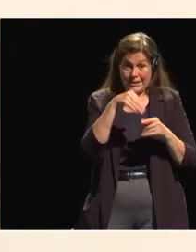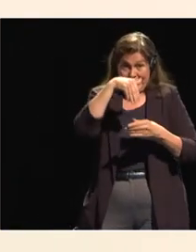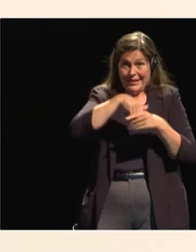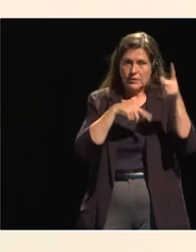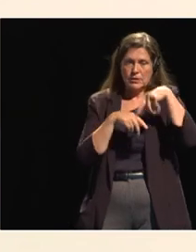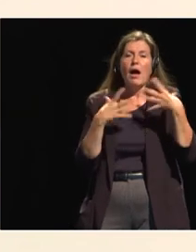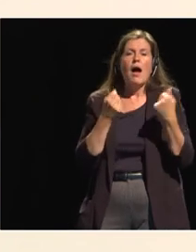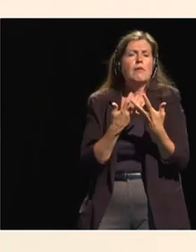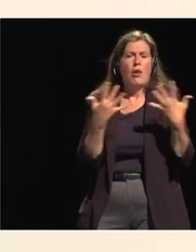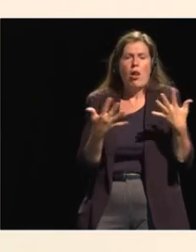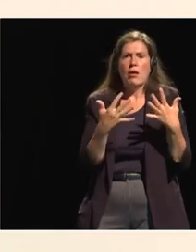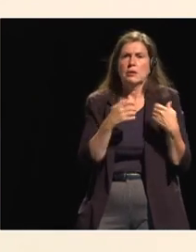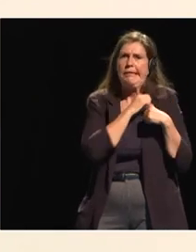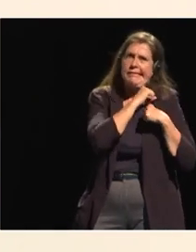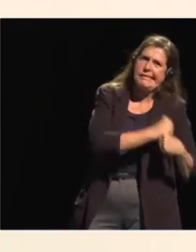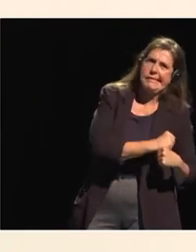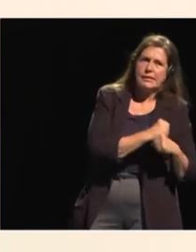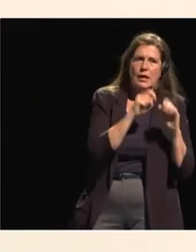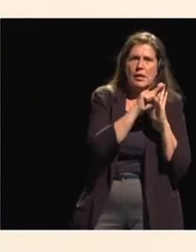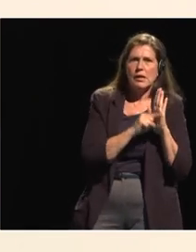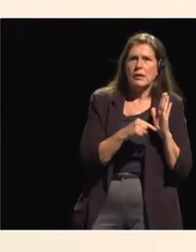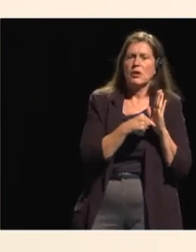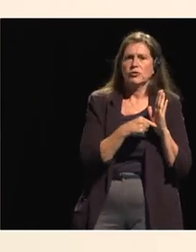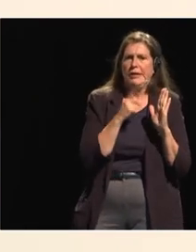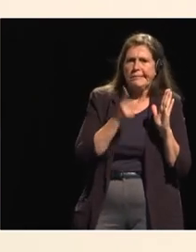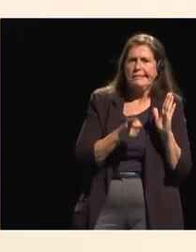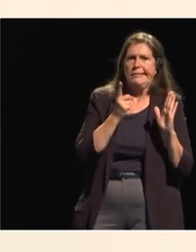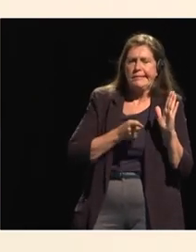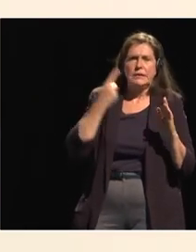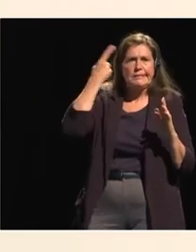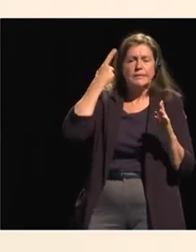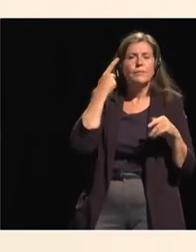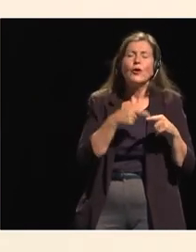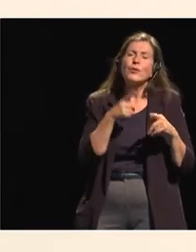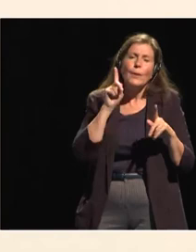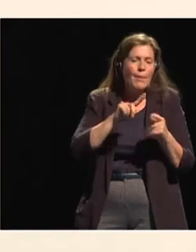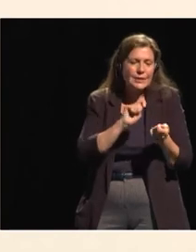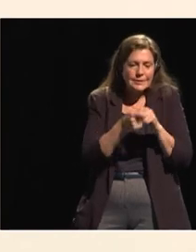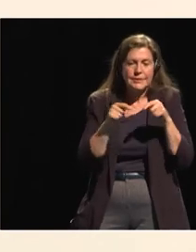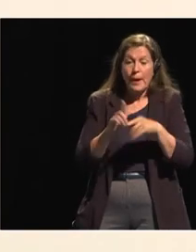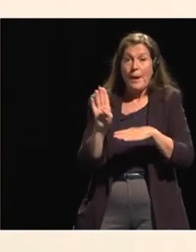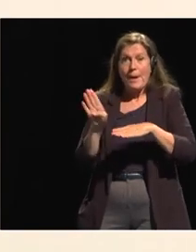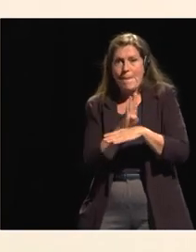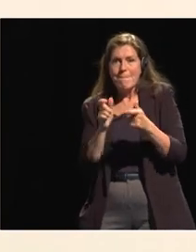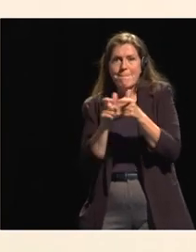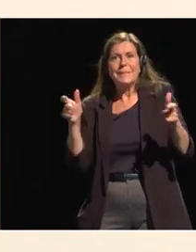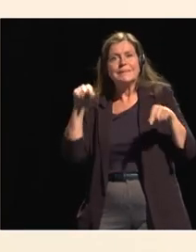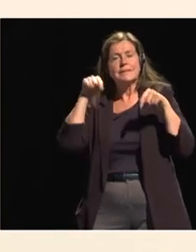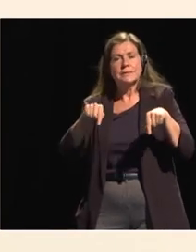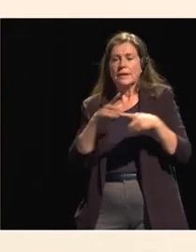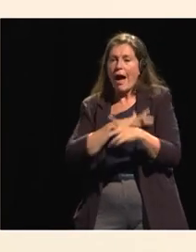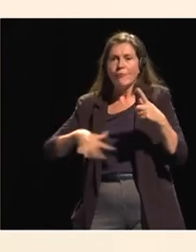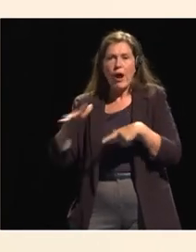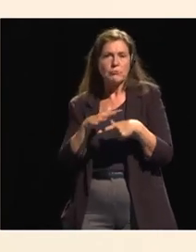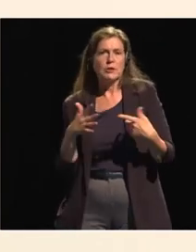so we need to create a conducive you know a conducive business uh environment to